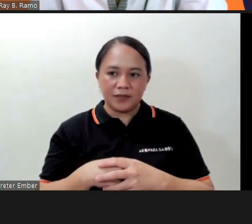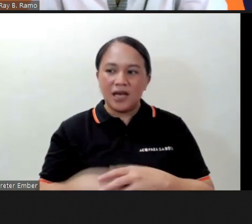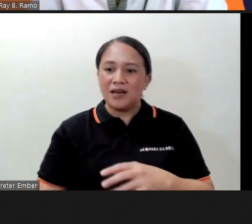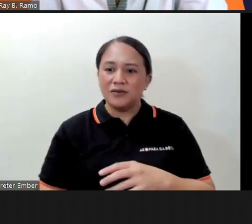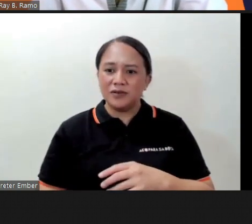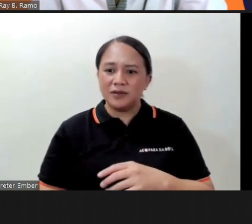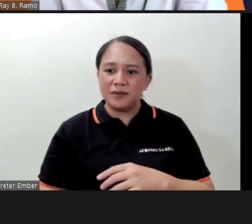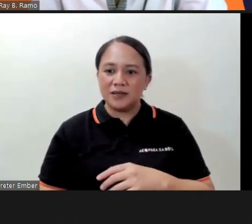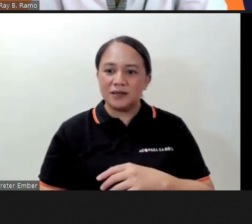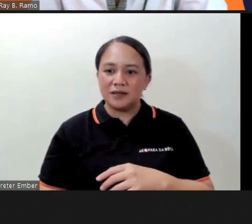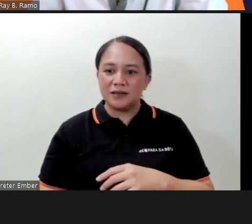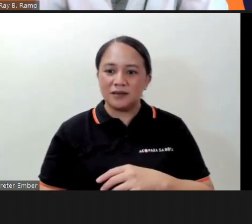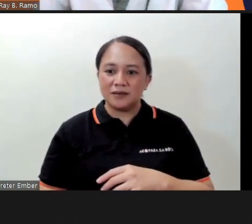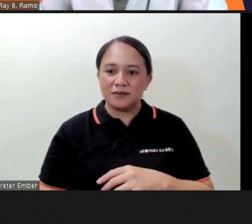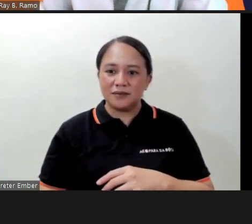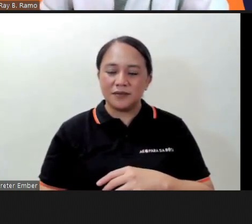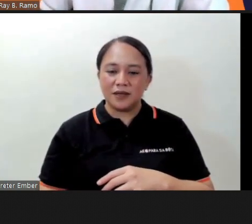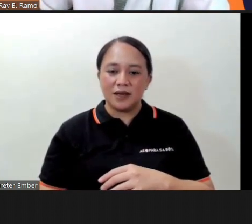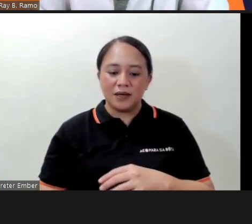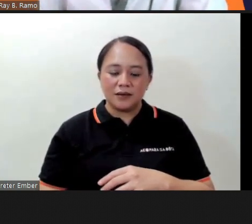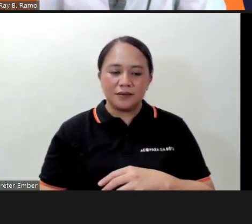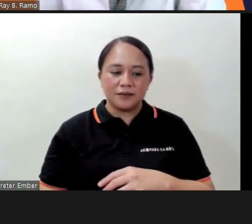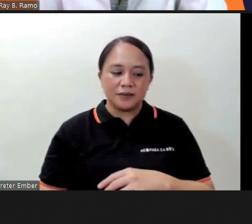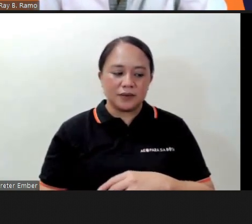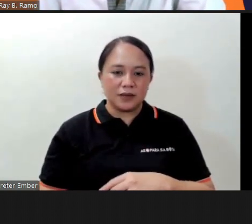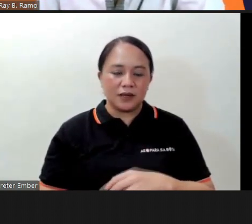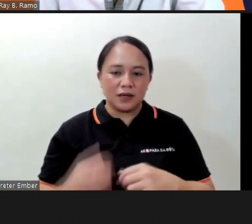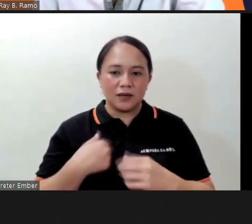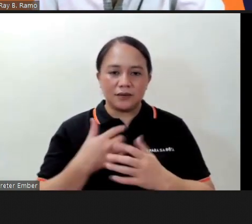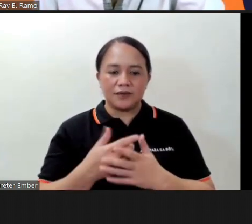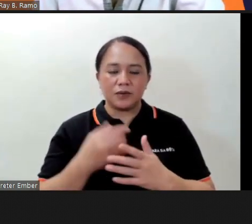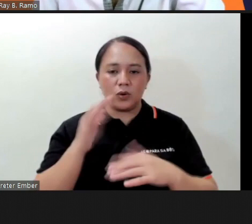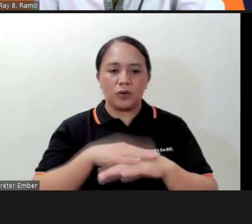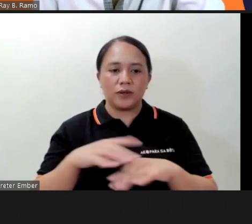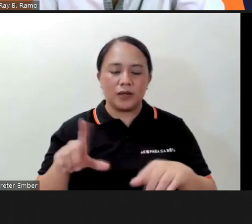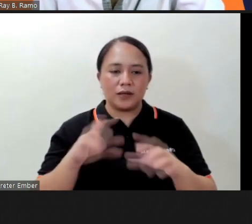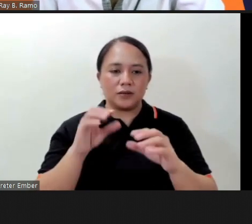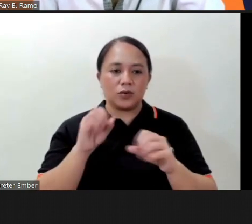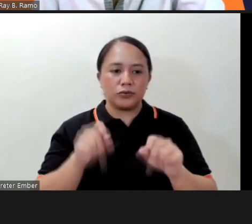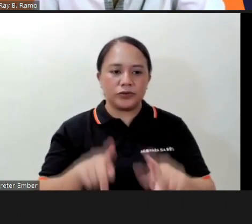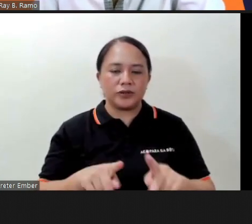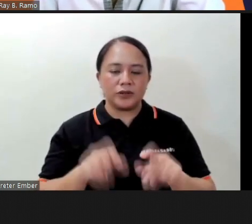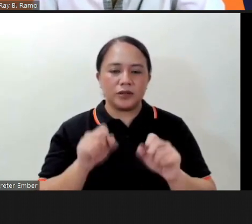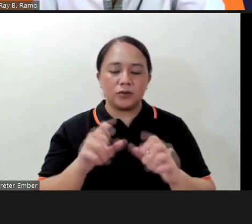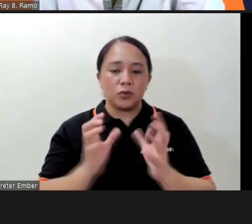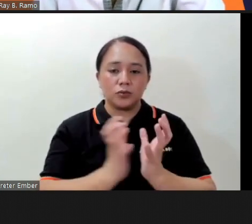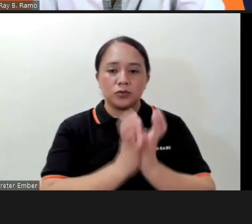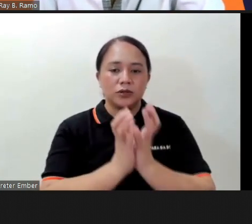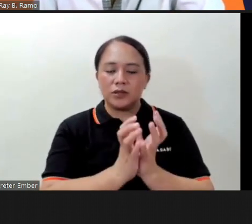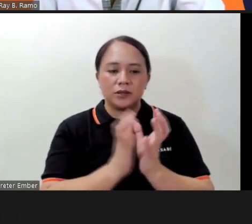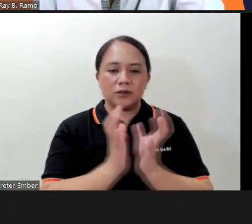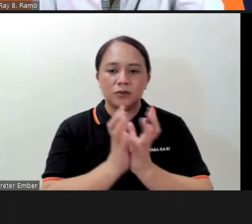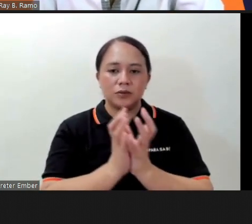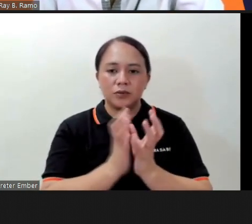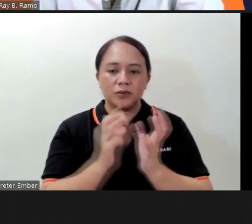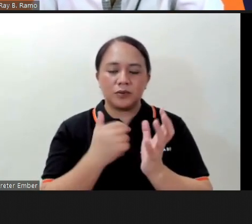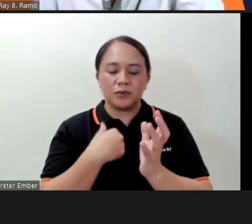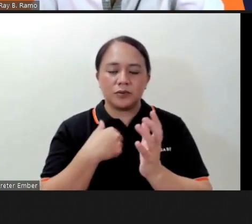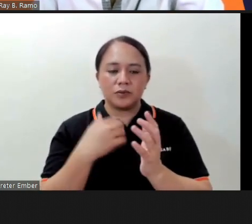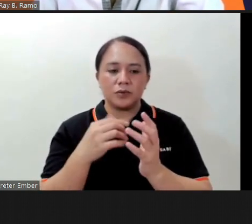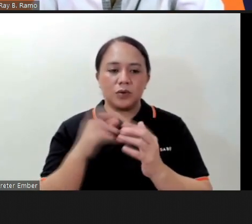okay so another question there here is is there an online opportunity community for rope flow